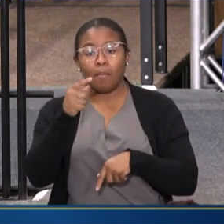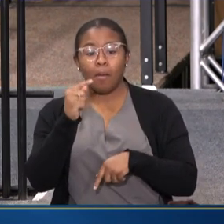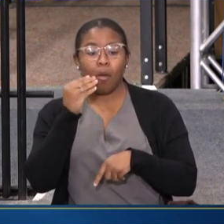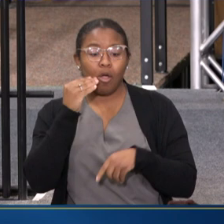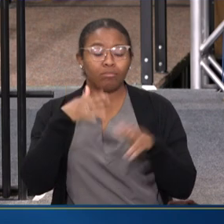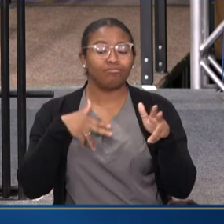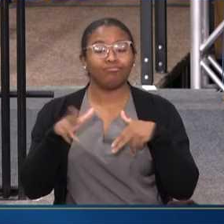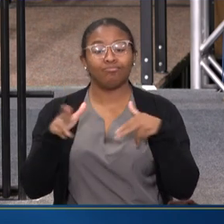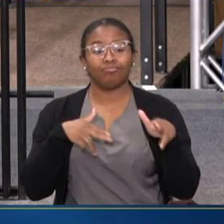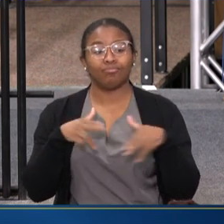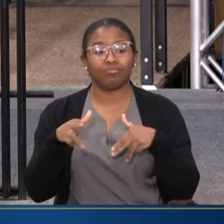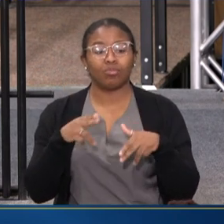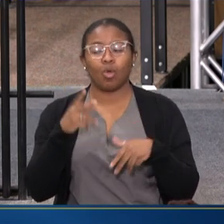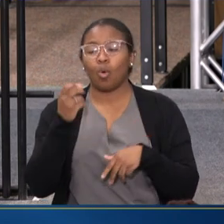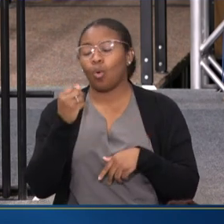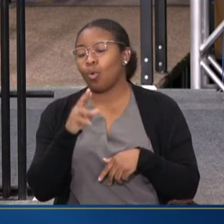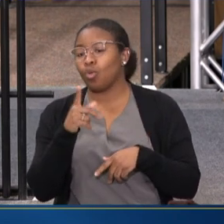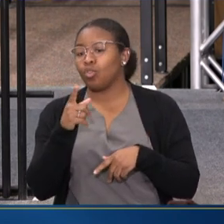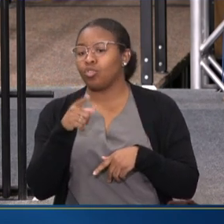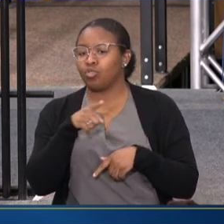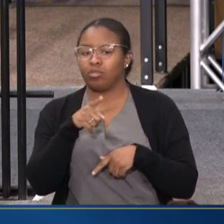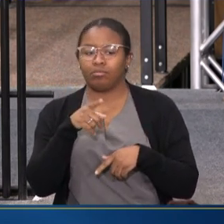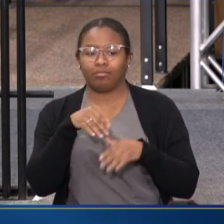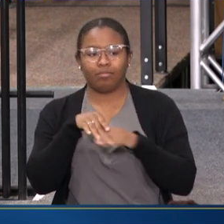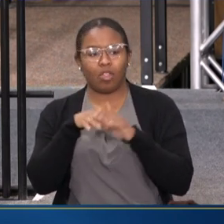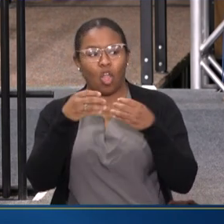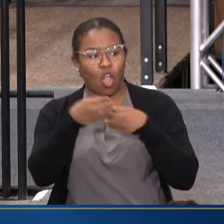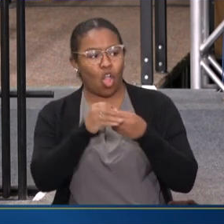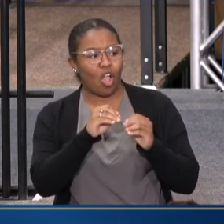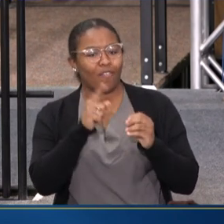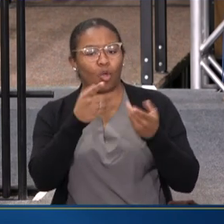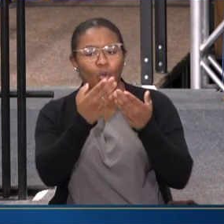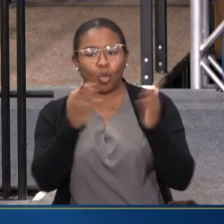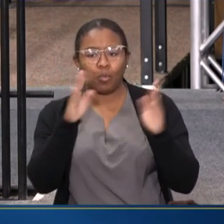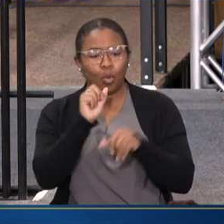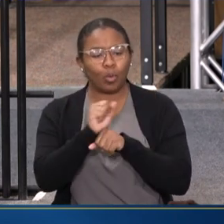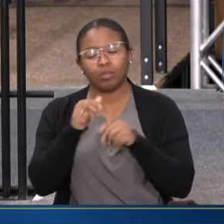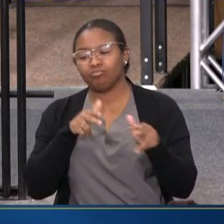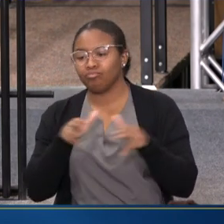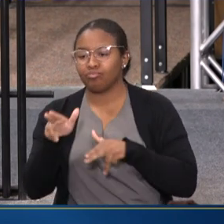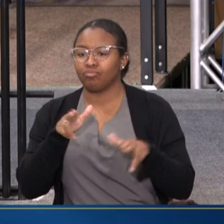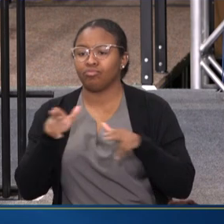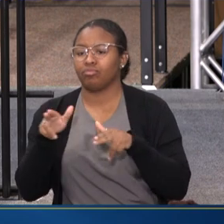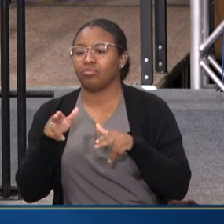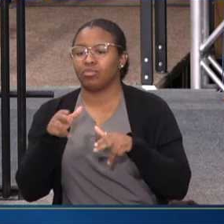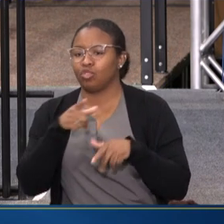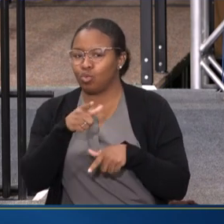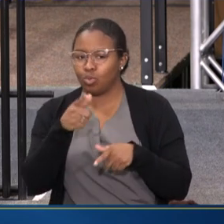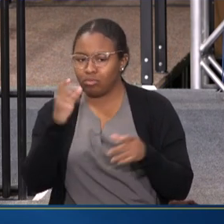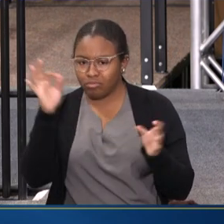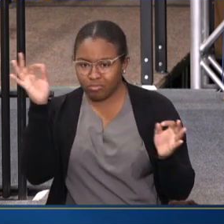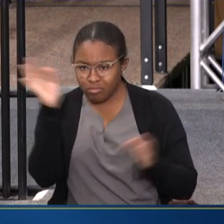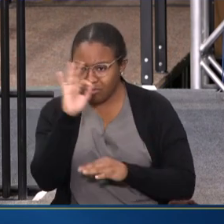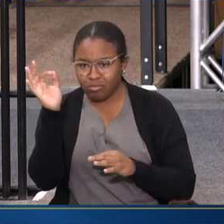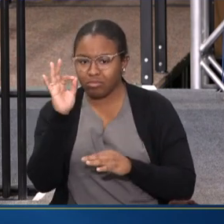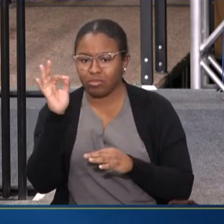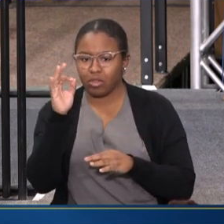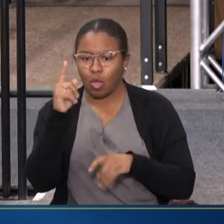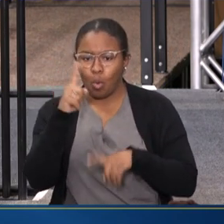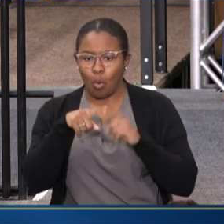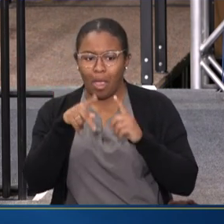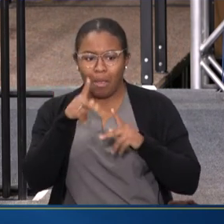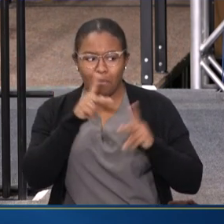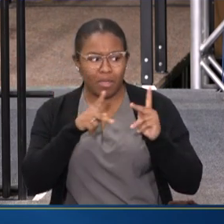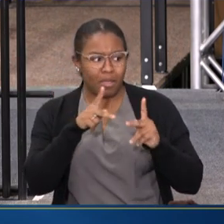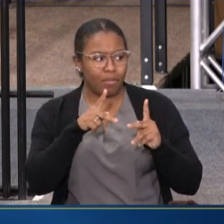BUILDING YOU LIVE IN OR WALK PAST THE OFFICE DOORS OR CUBICLES WHERE YOU WORK YOU HAVE NO IDEA WHAT THE